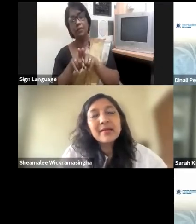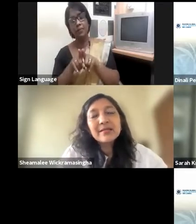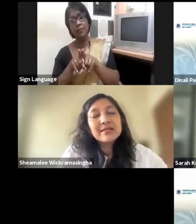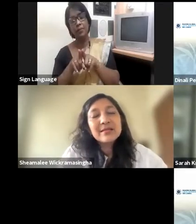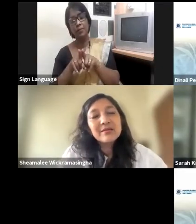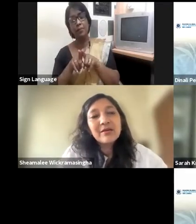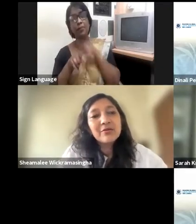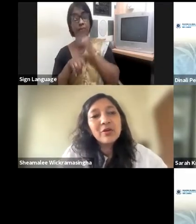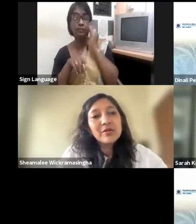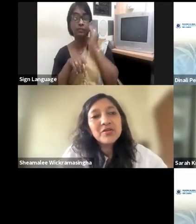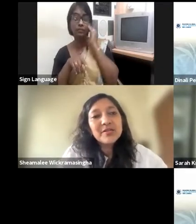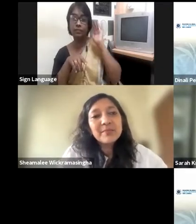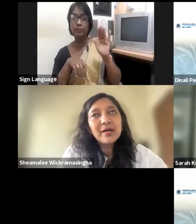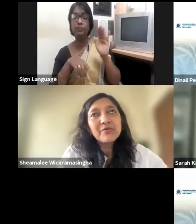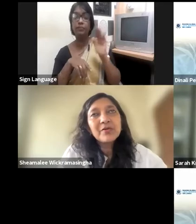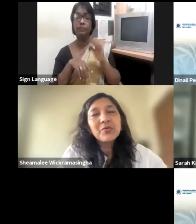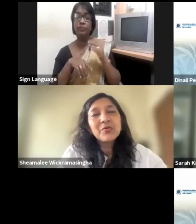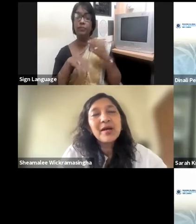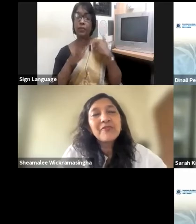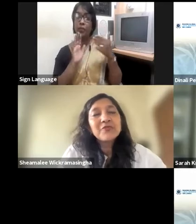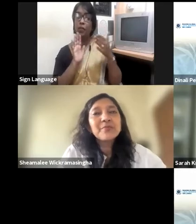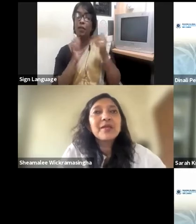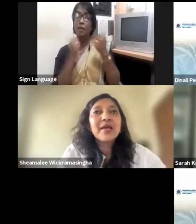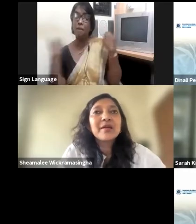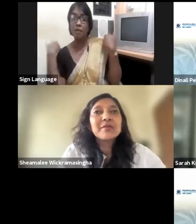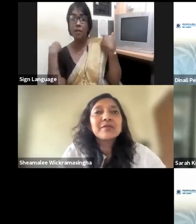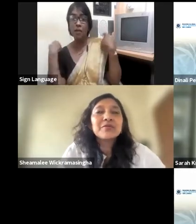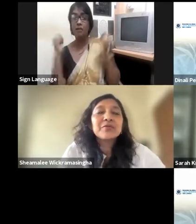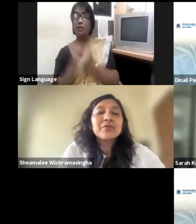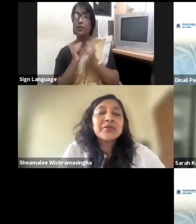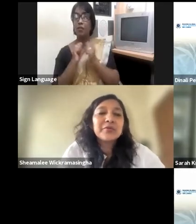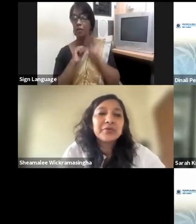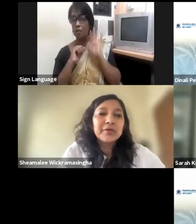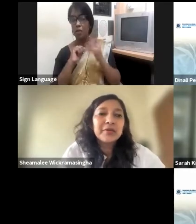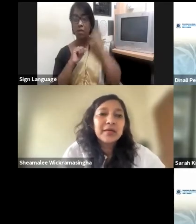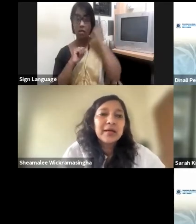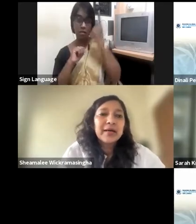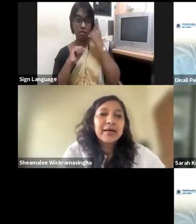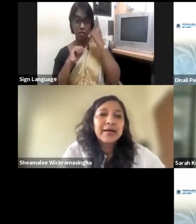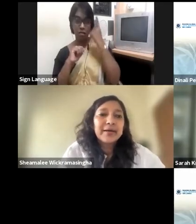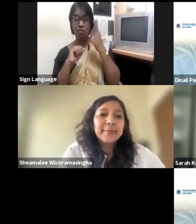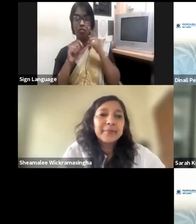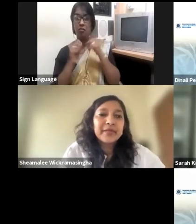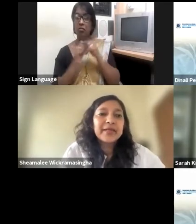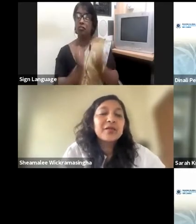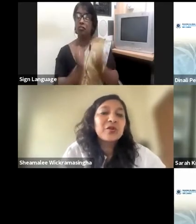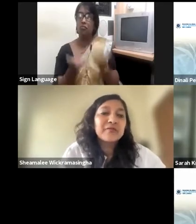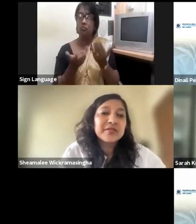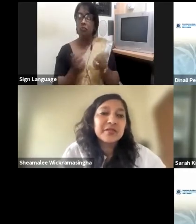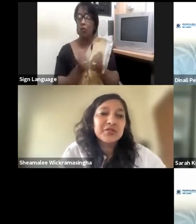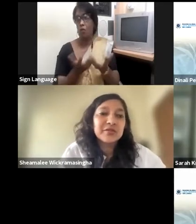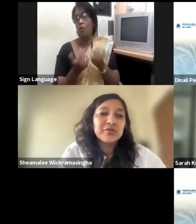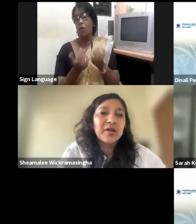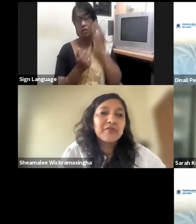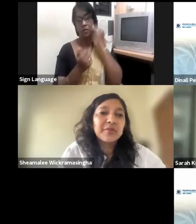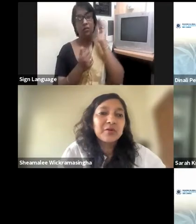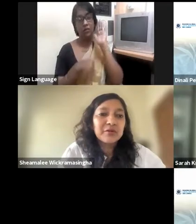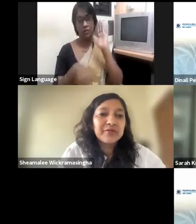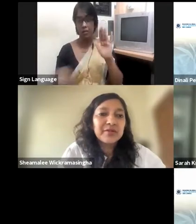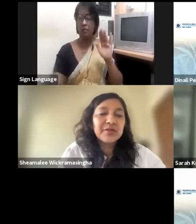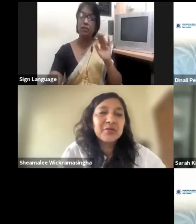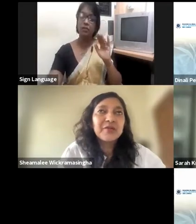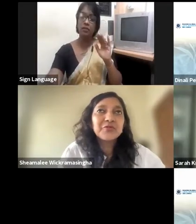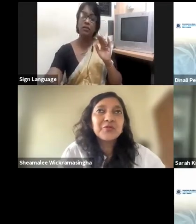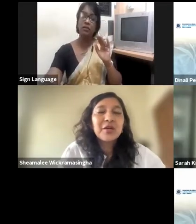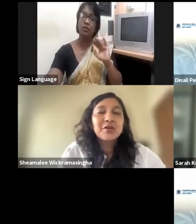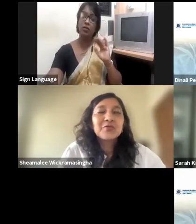as I said, knowledge is empowering. You have to be able to hold your own in any conversation. You have to be